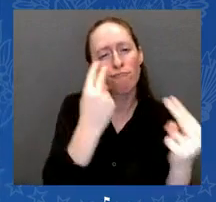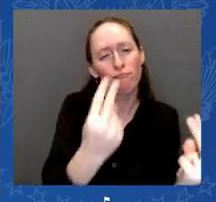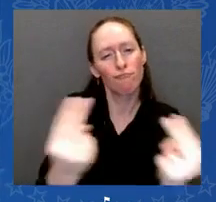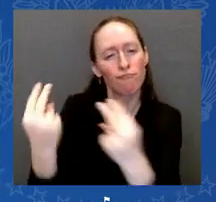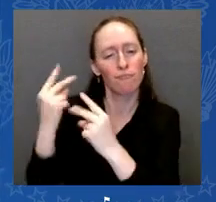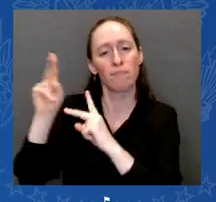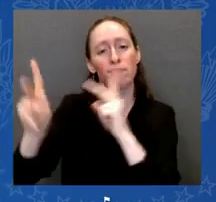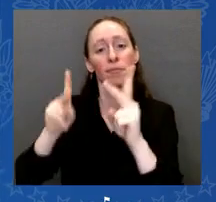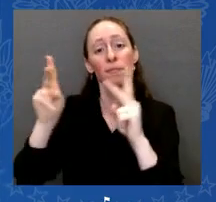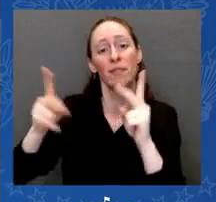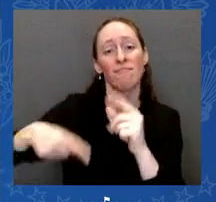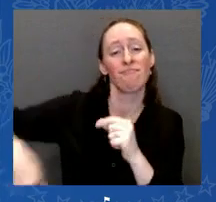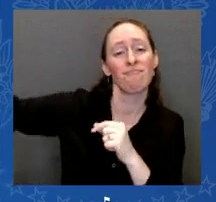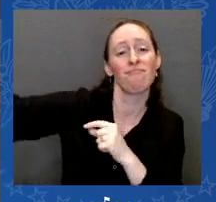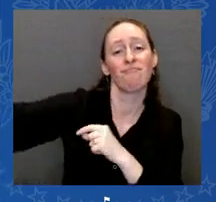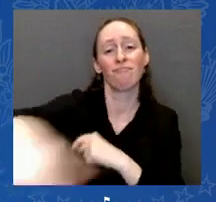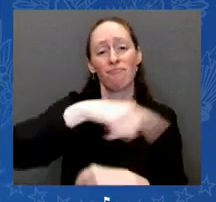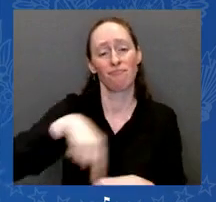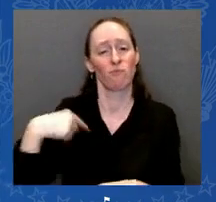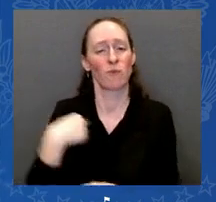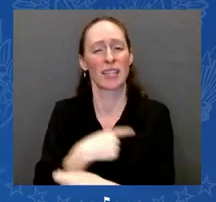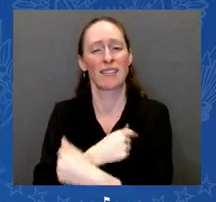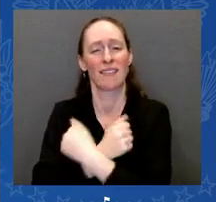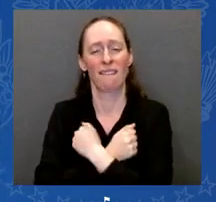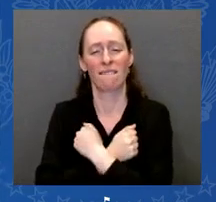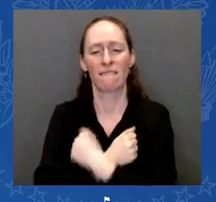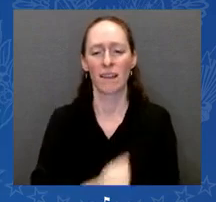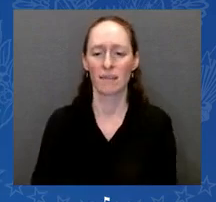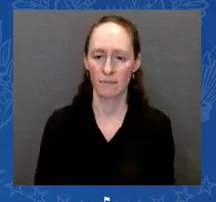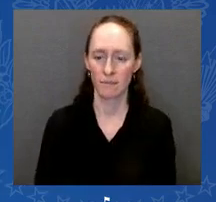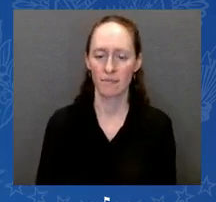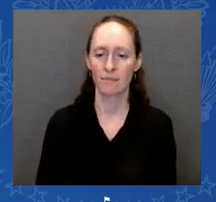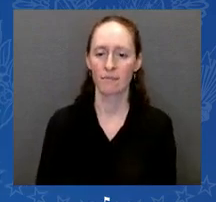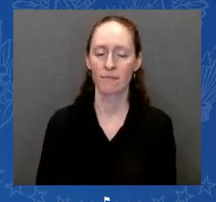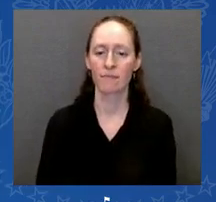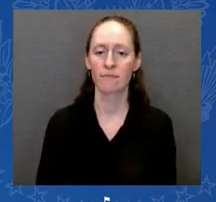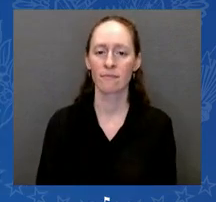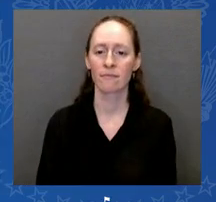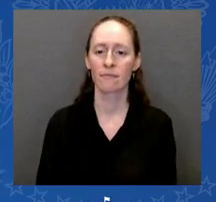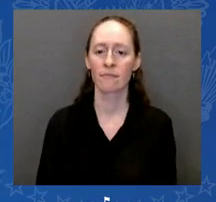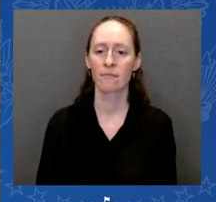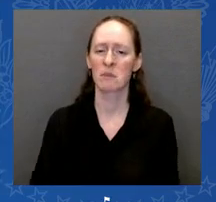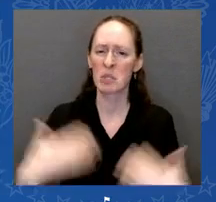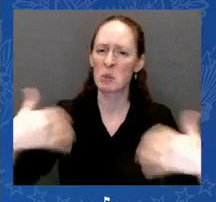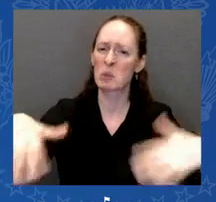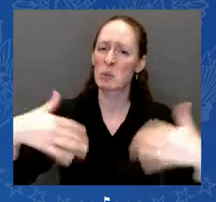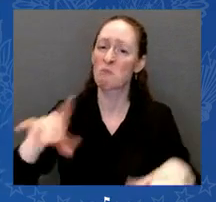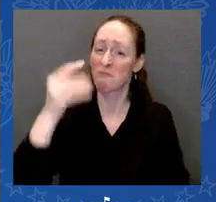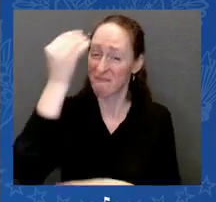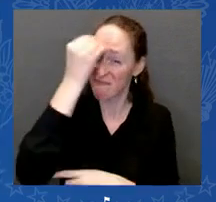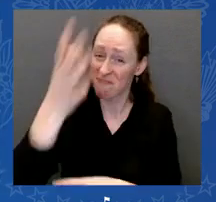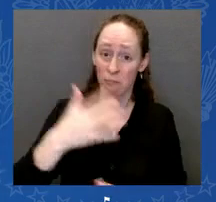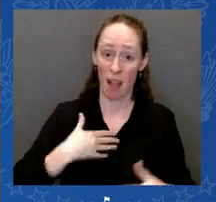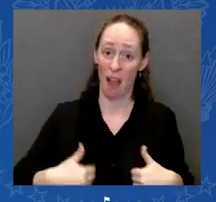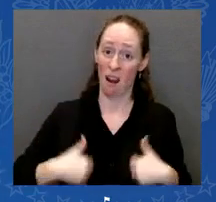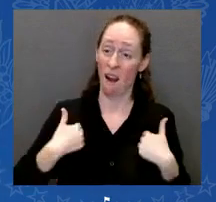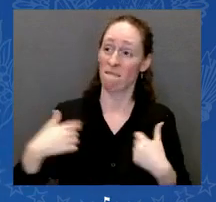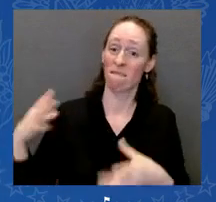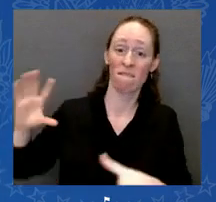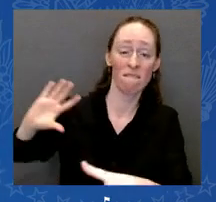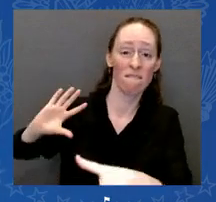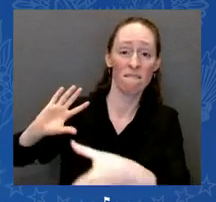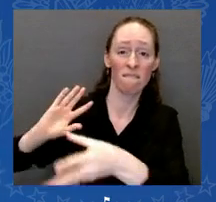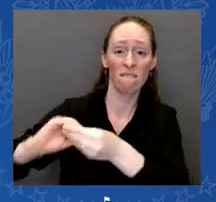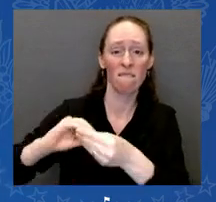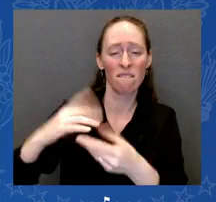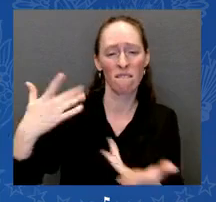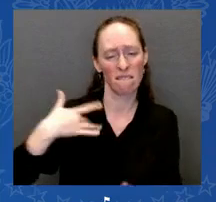by gun violence. Guns are now the number one killer of children in America. And we are asked to be brave while hiding under our desks, in